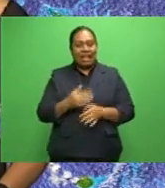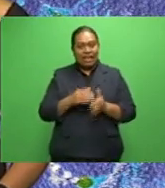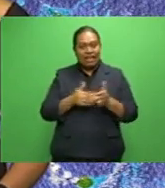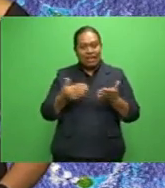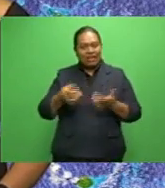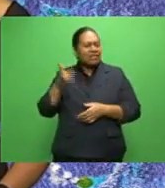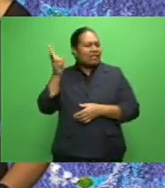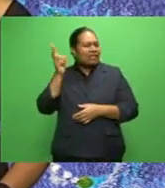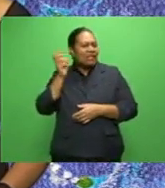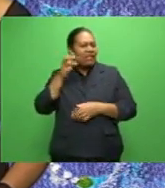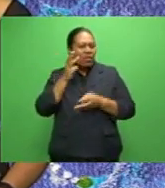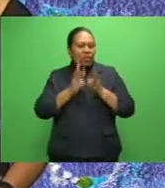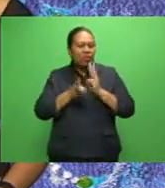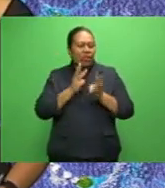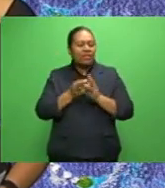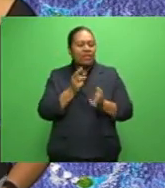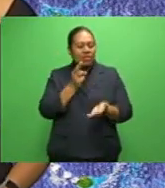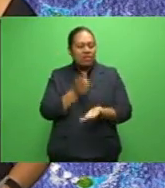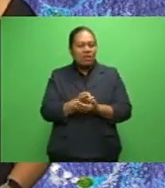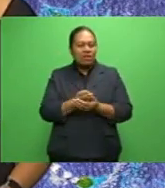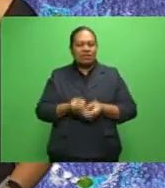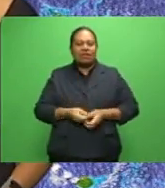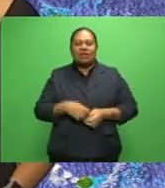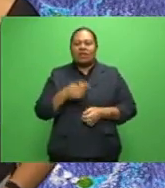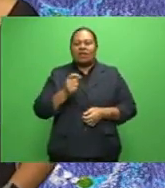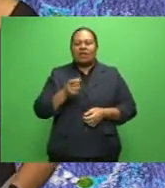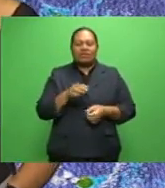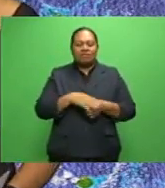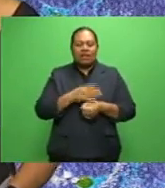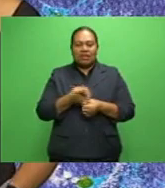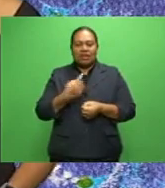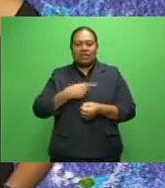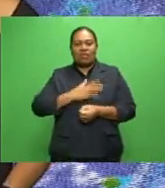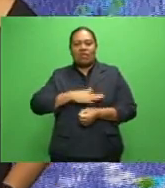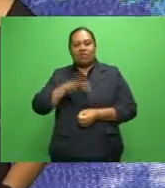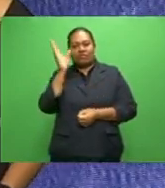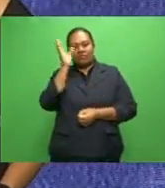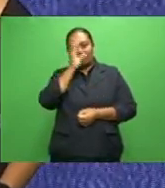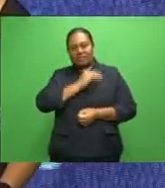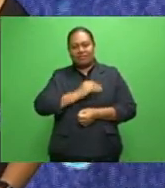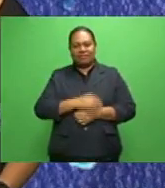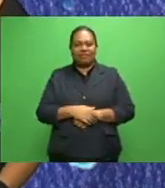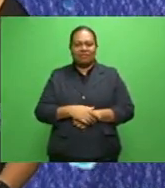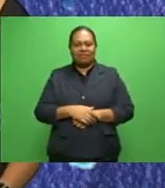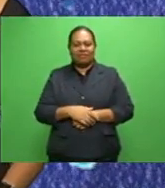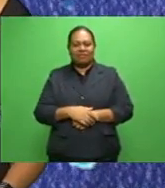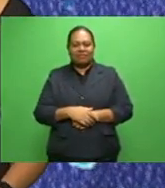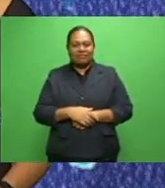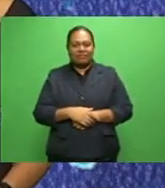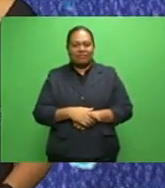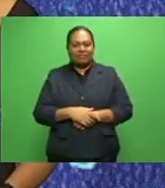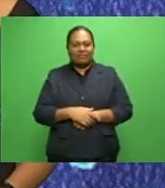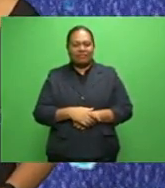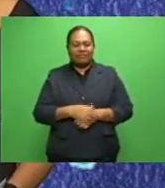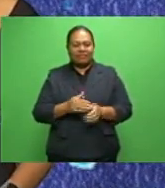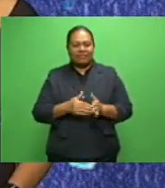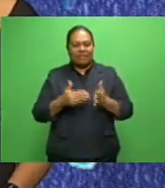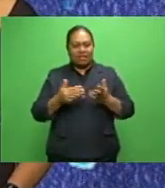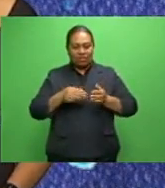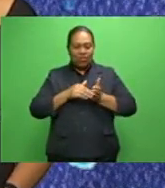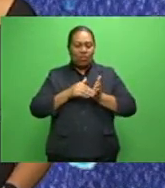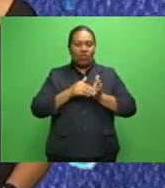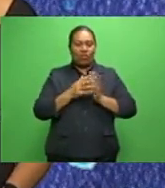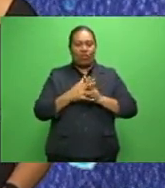and this weather will actually let you sleep in. That is, if you have a day off. Now, to the west,